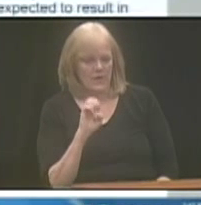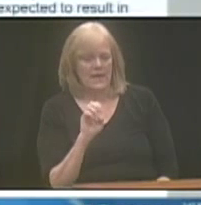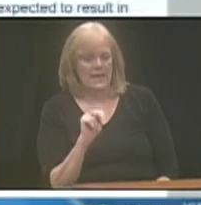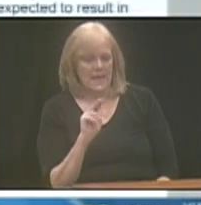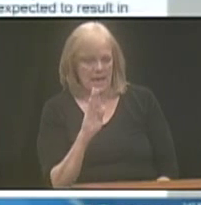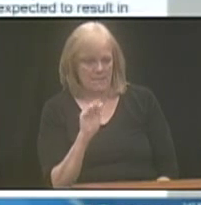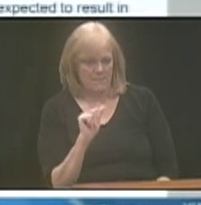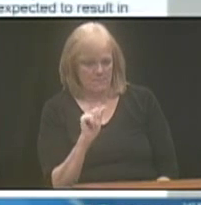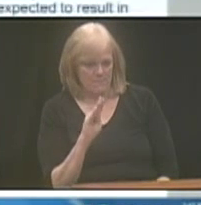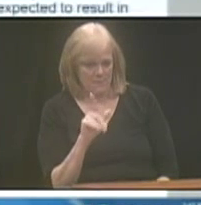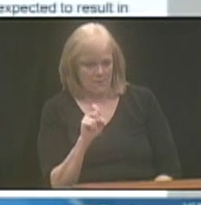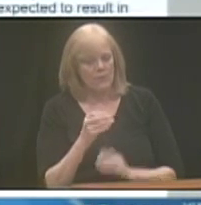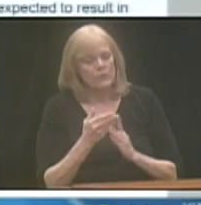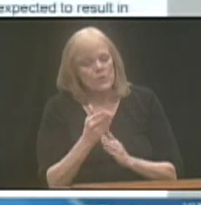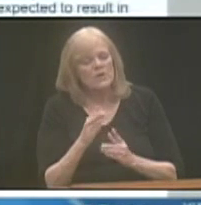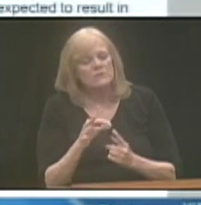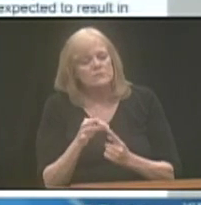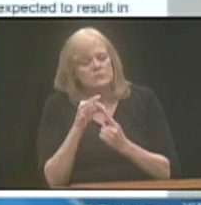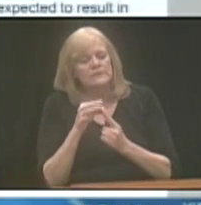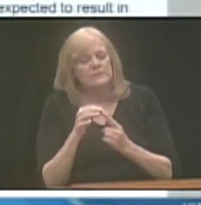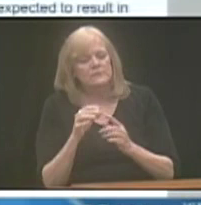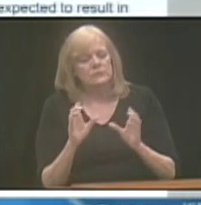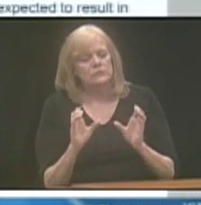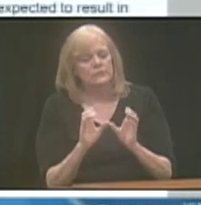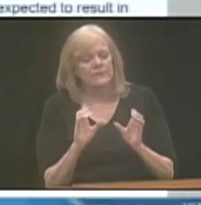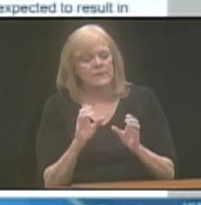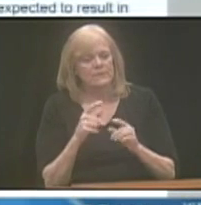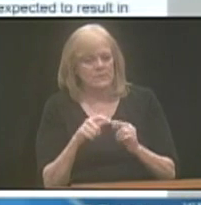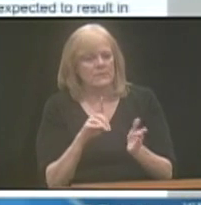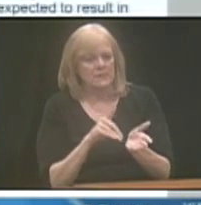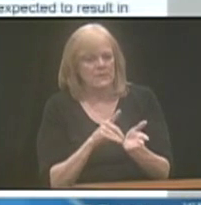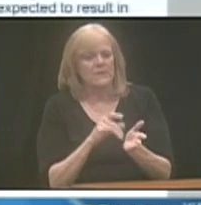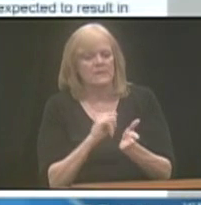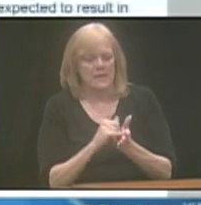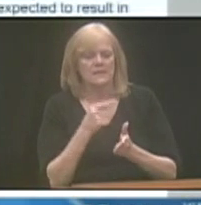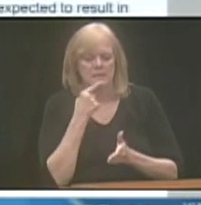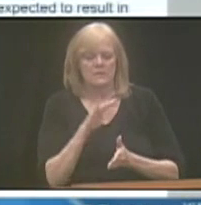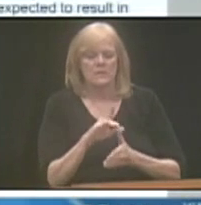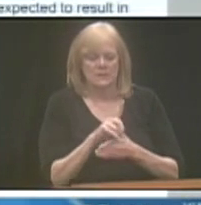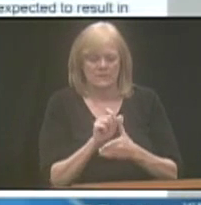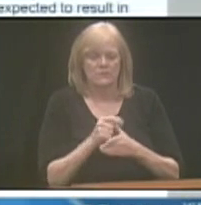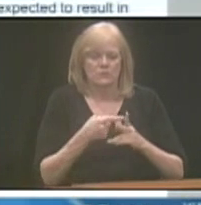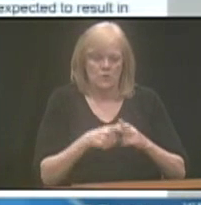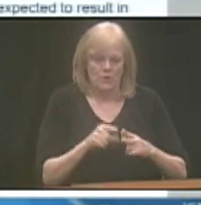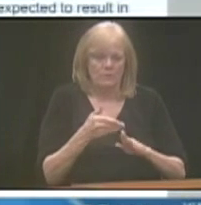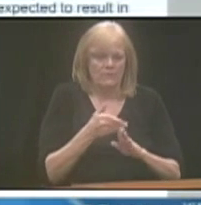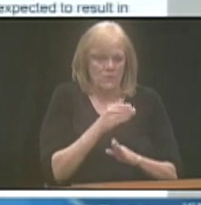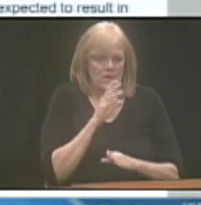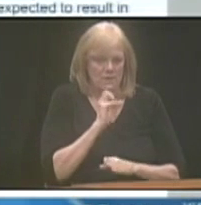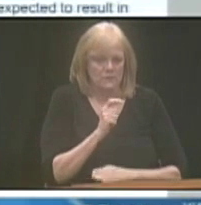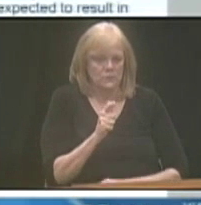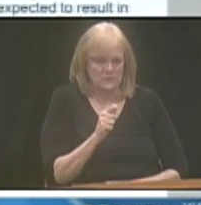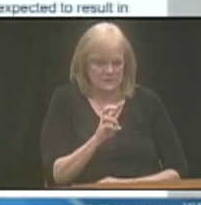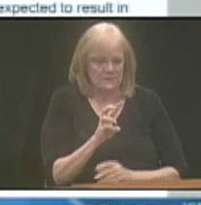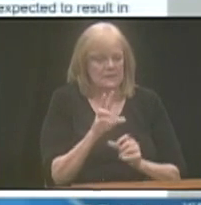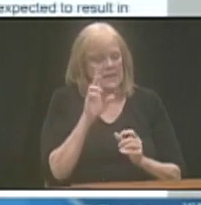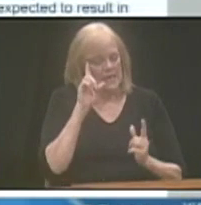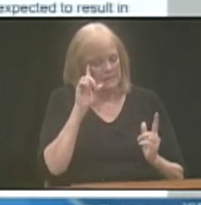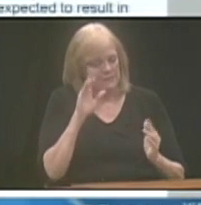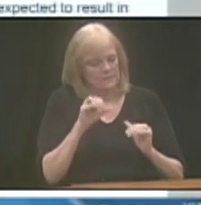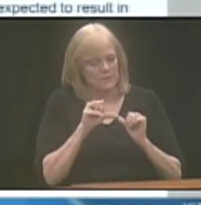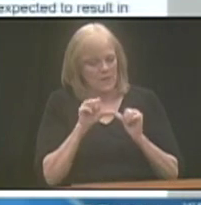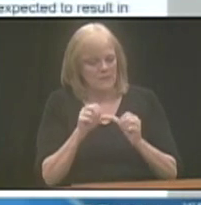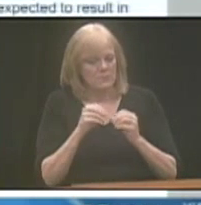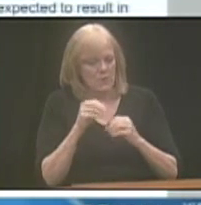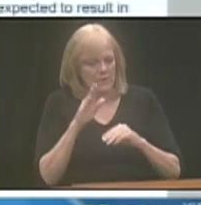through a certain certification from a physician that states their disability started before 26 and is expected to last more